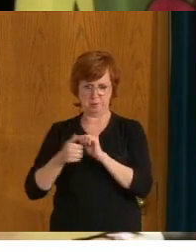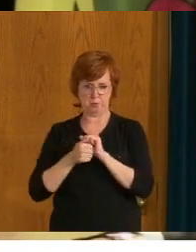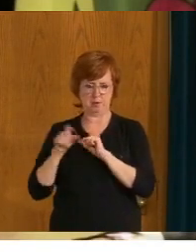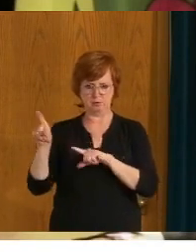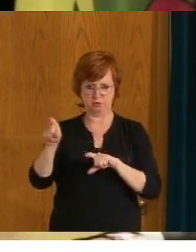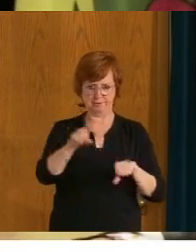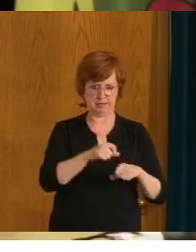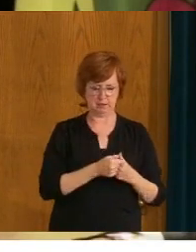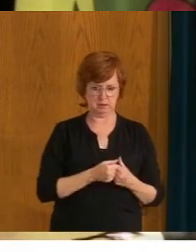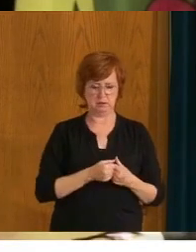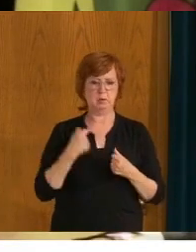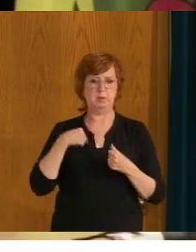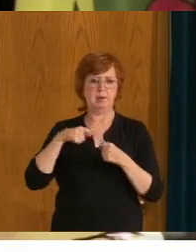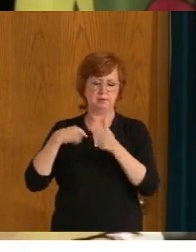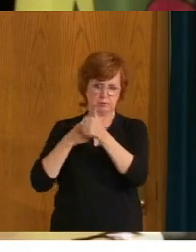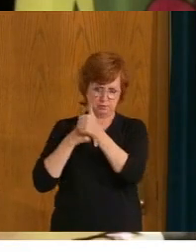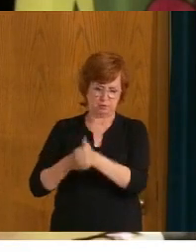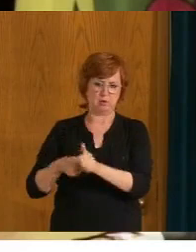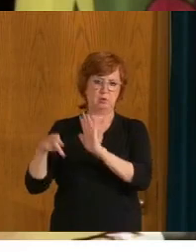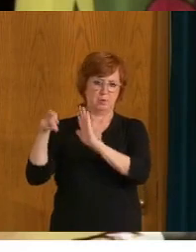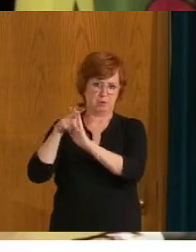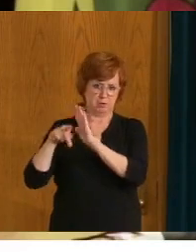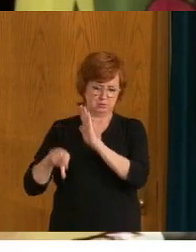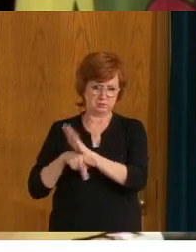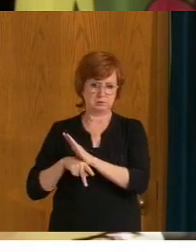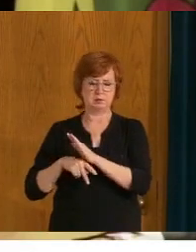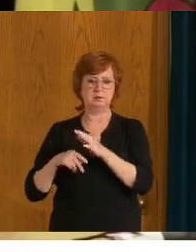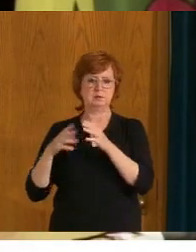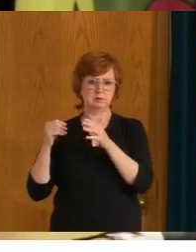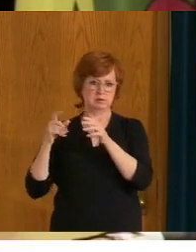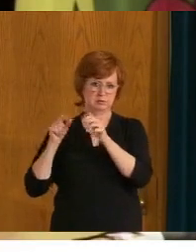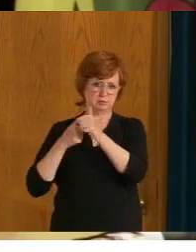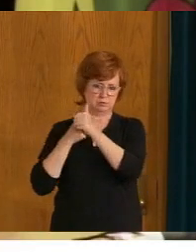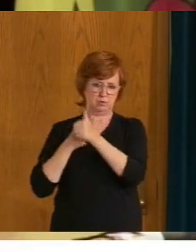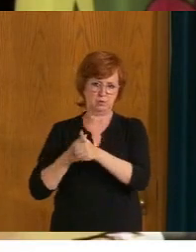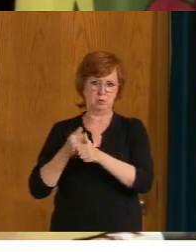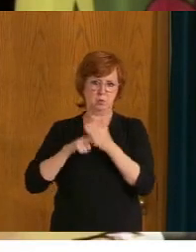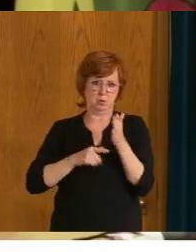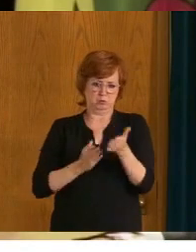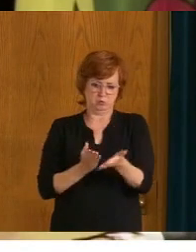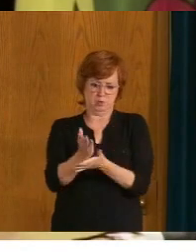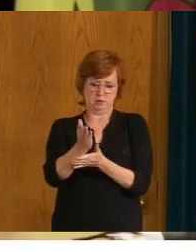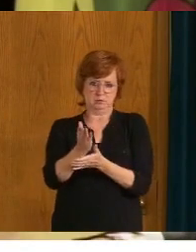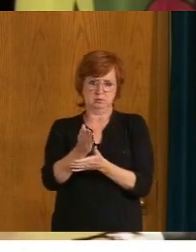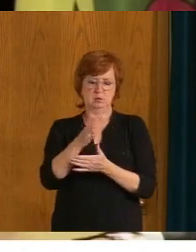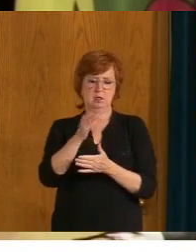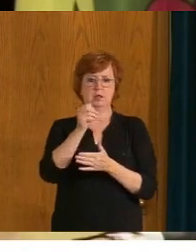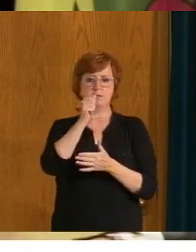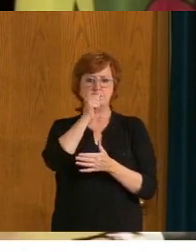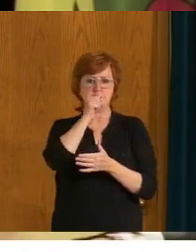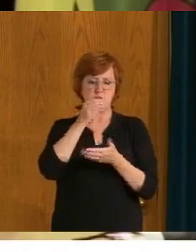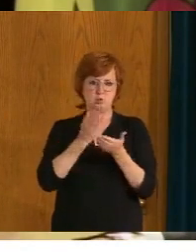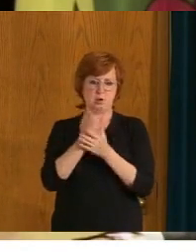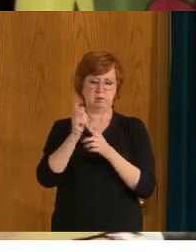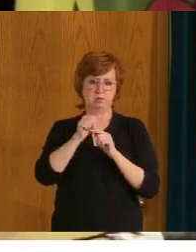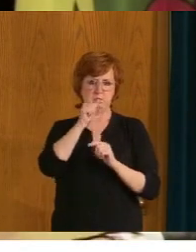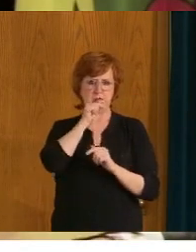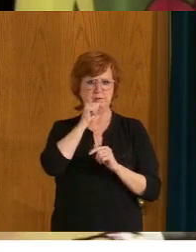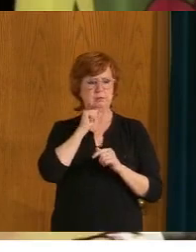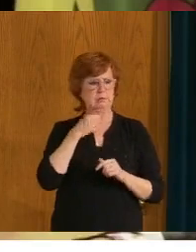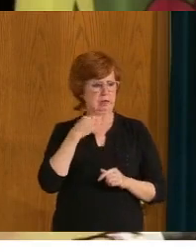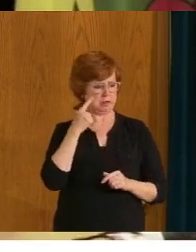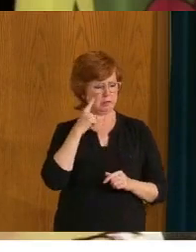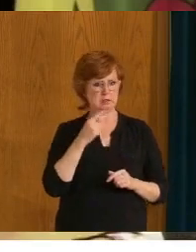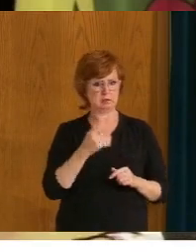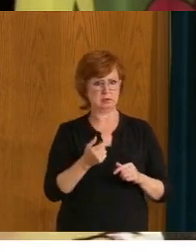know, proper policy as well as what we can and can't do with respect to privacy, privacy information. I believe there's a story this morning